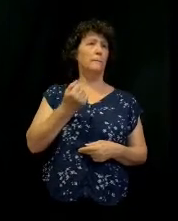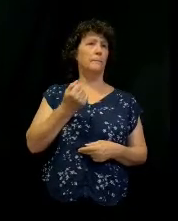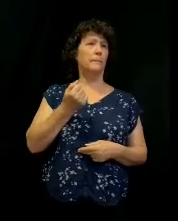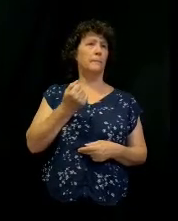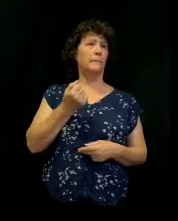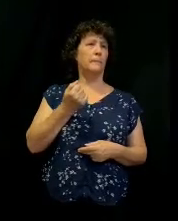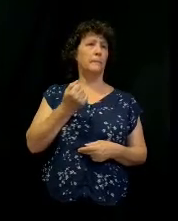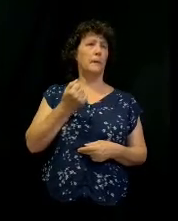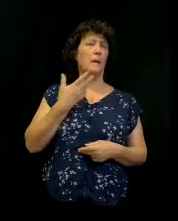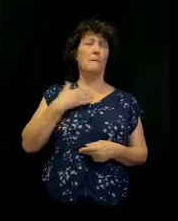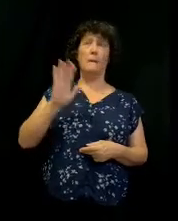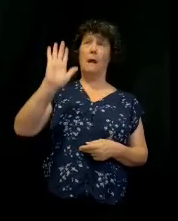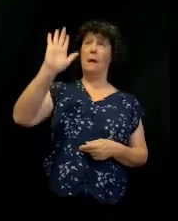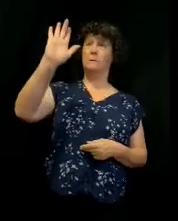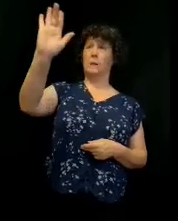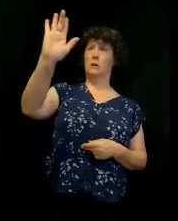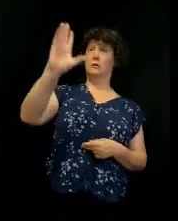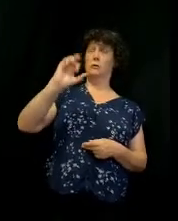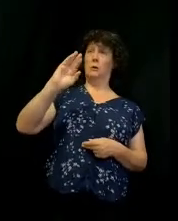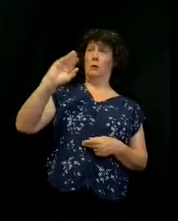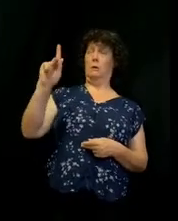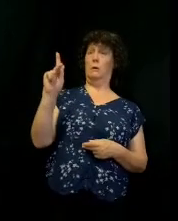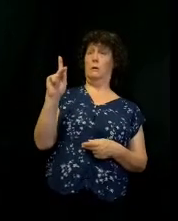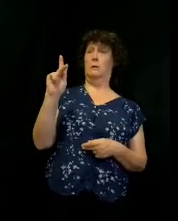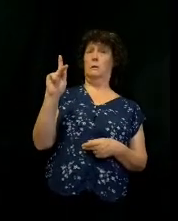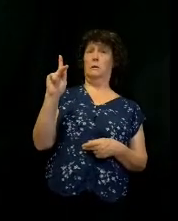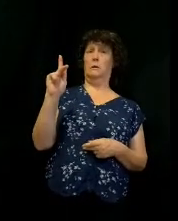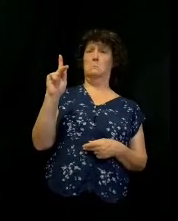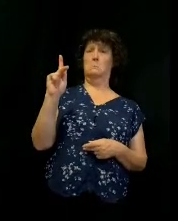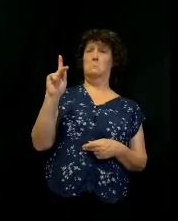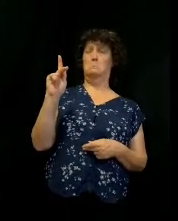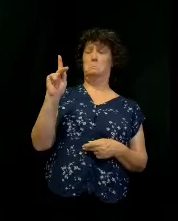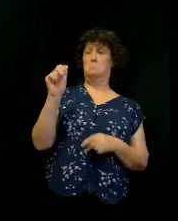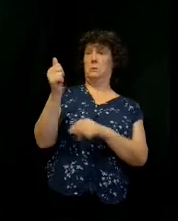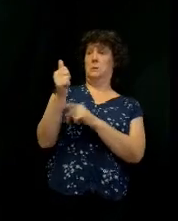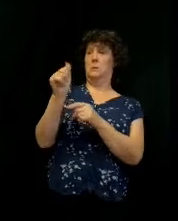Stuck out his hand and touched the ark, and he died.